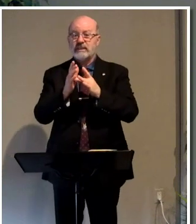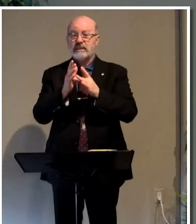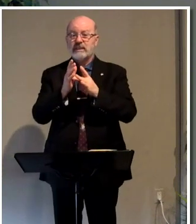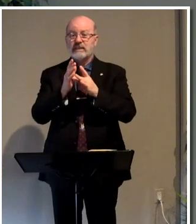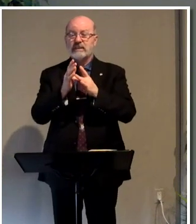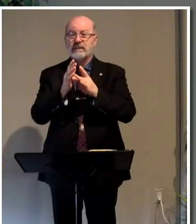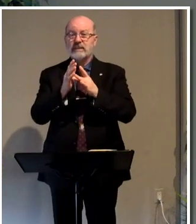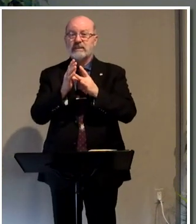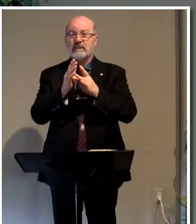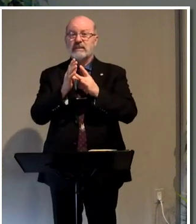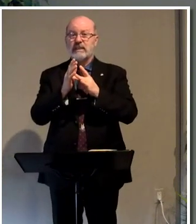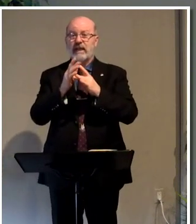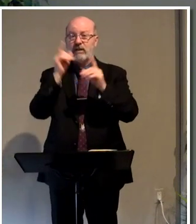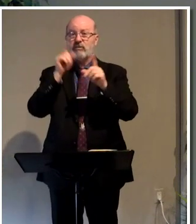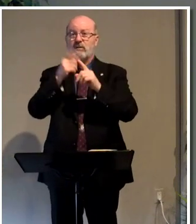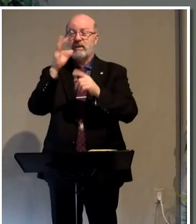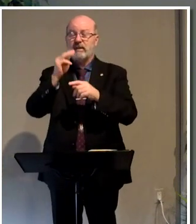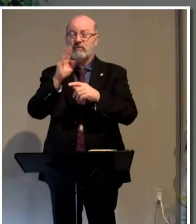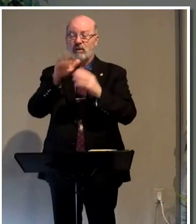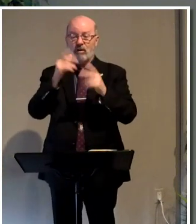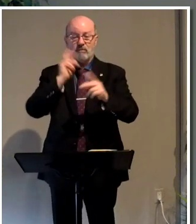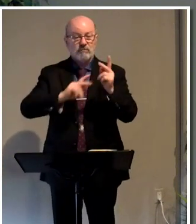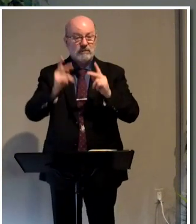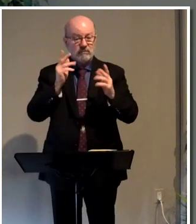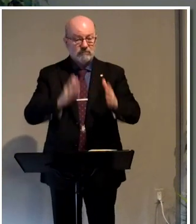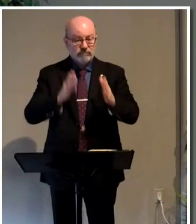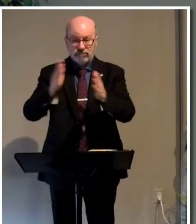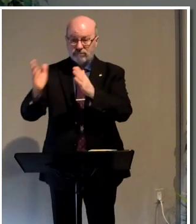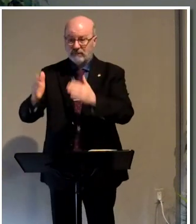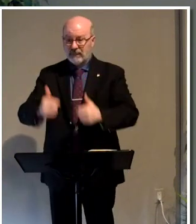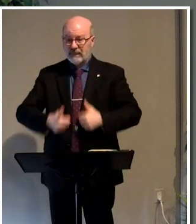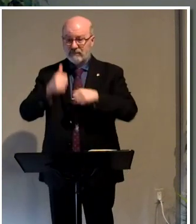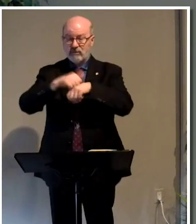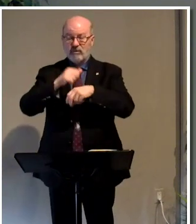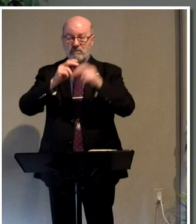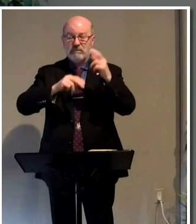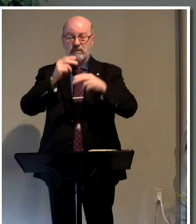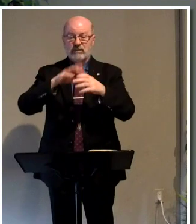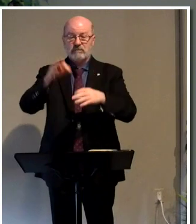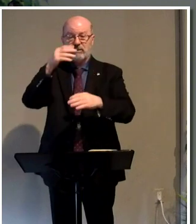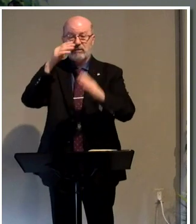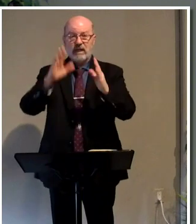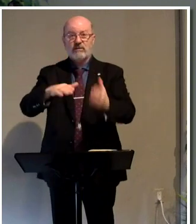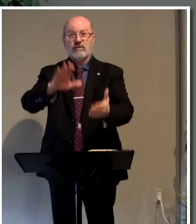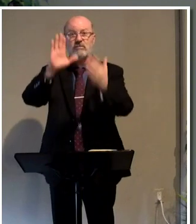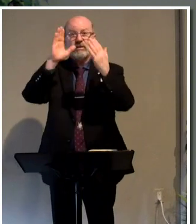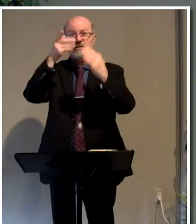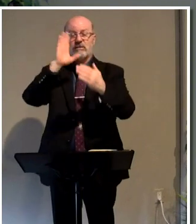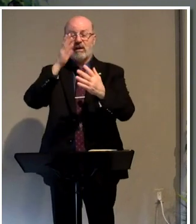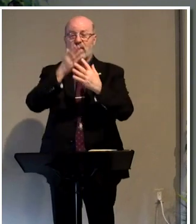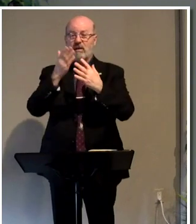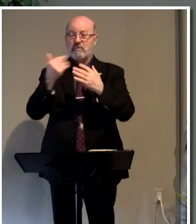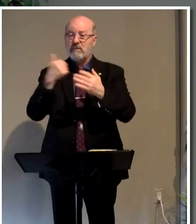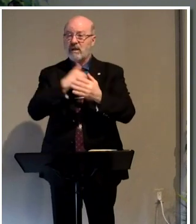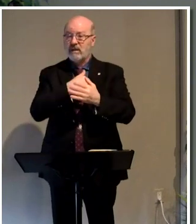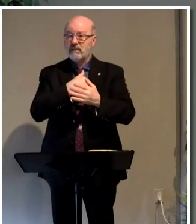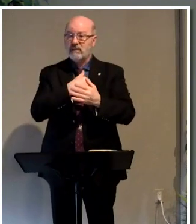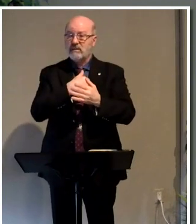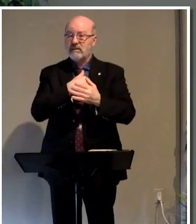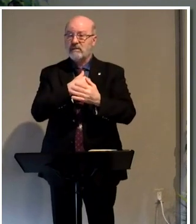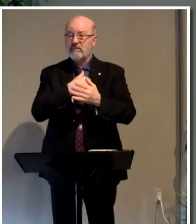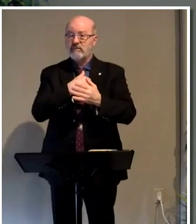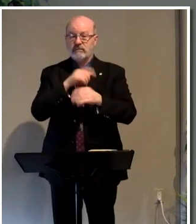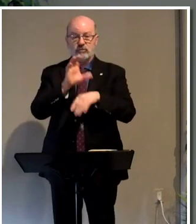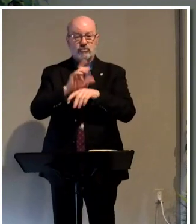lives up with him, then we all as individual living stones are built into a spiritual house where the presence of God is among us. Now, understand that